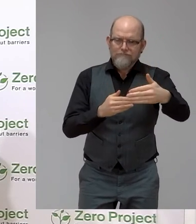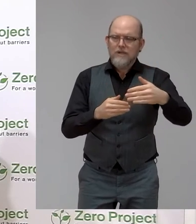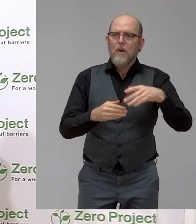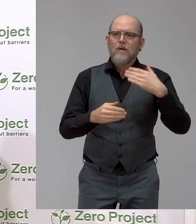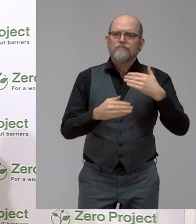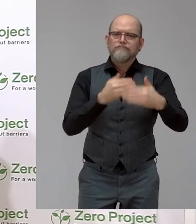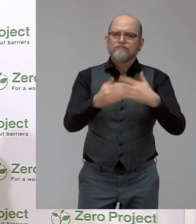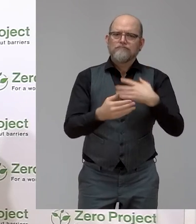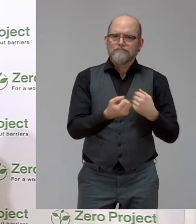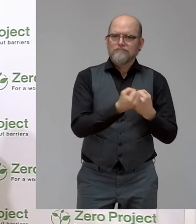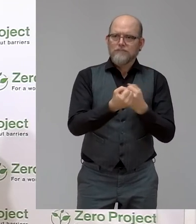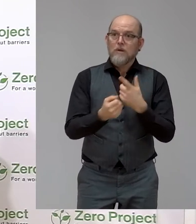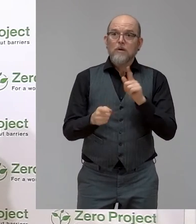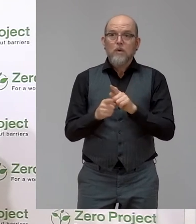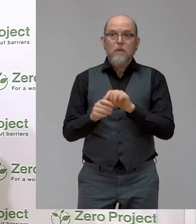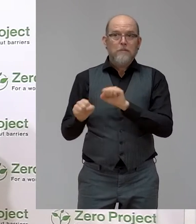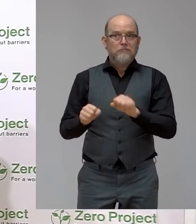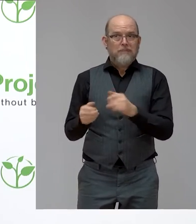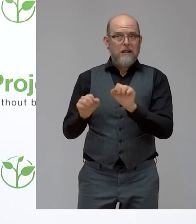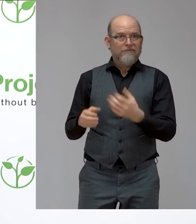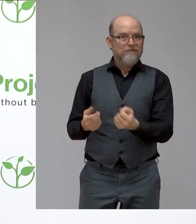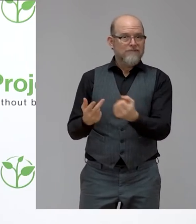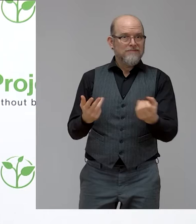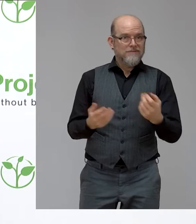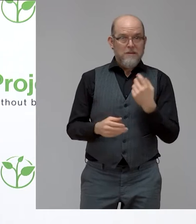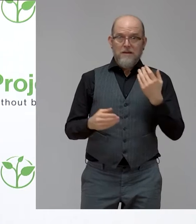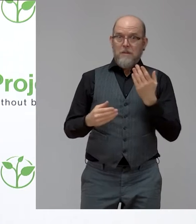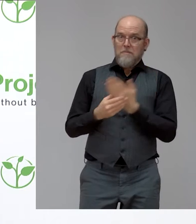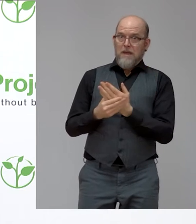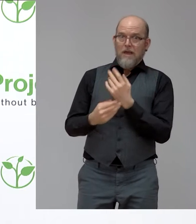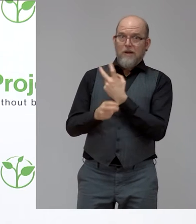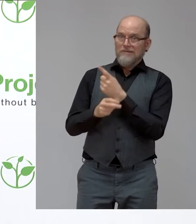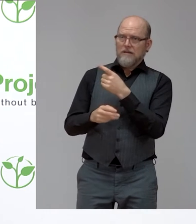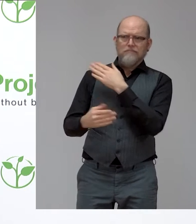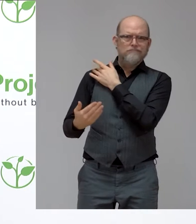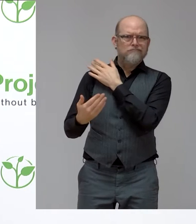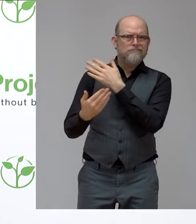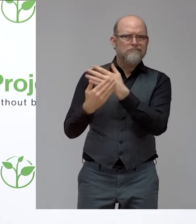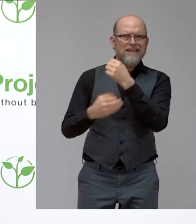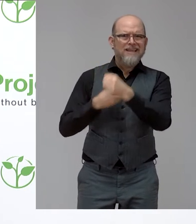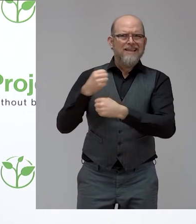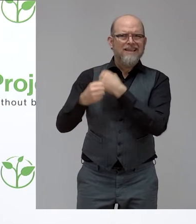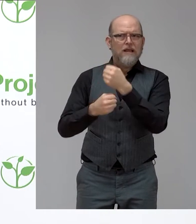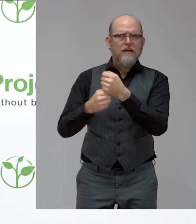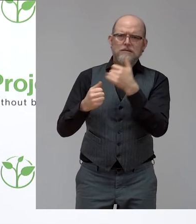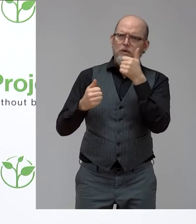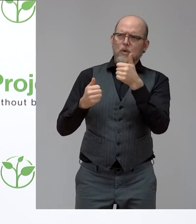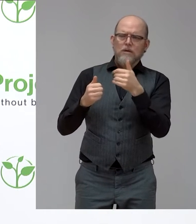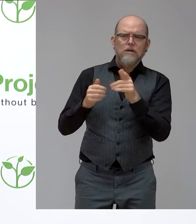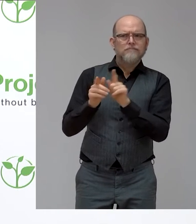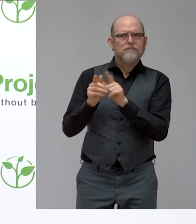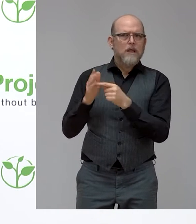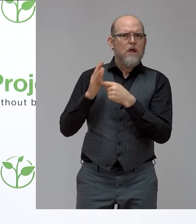Very good. Which brings us to Bank Austria. Bank Austria is for several years now a leader when it comes to accessibility and also inclusion